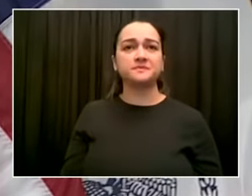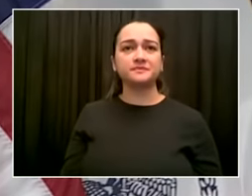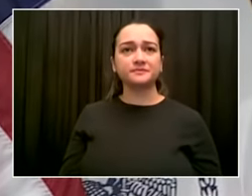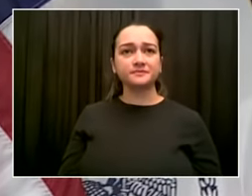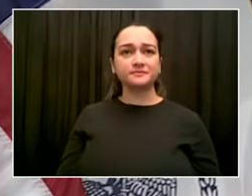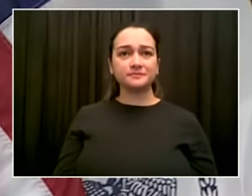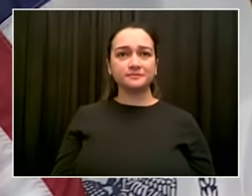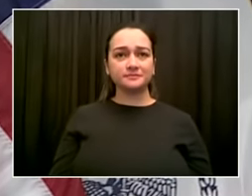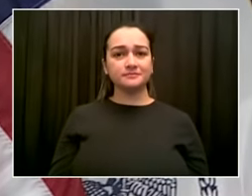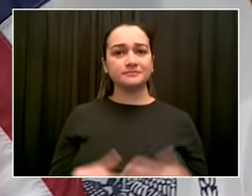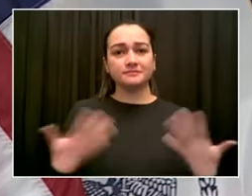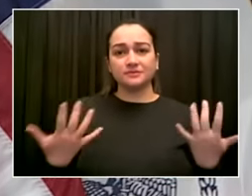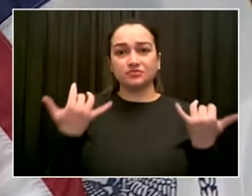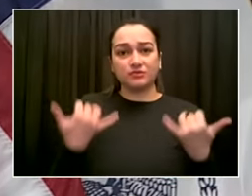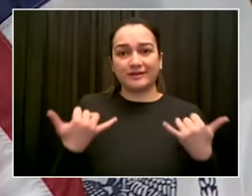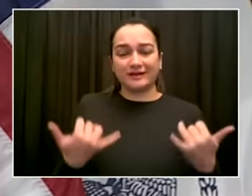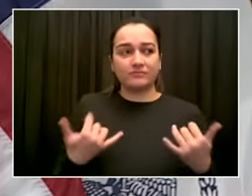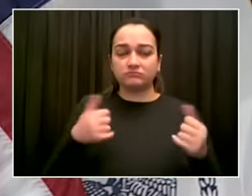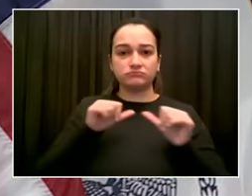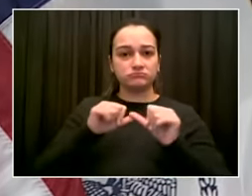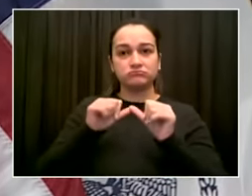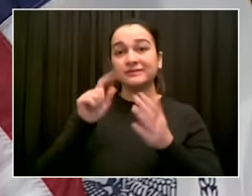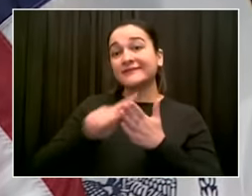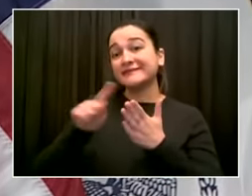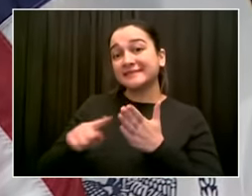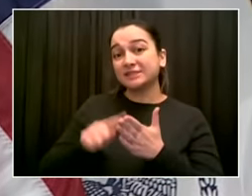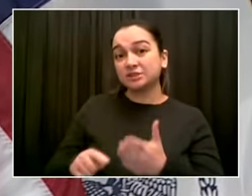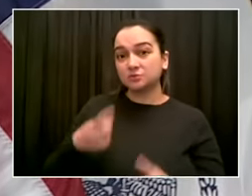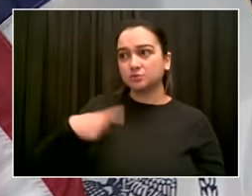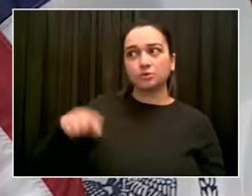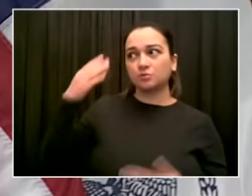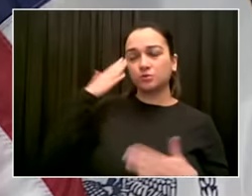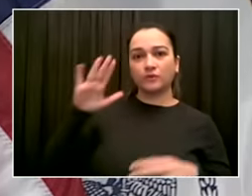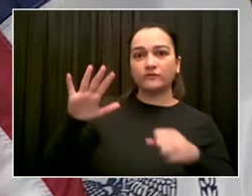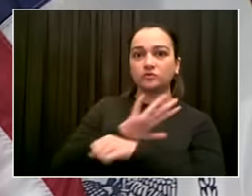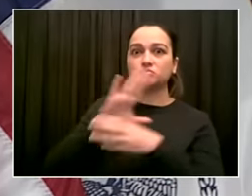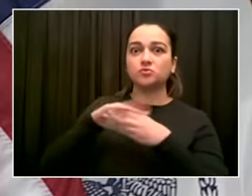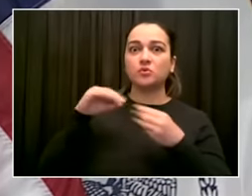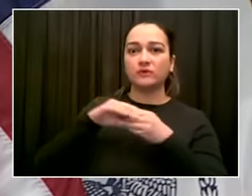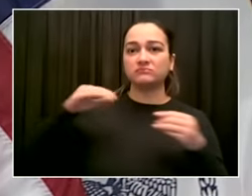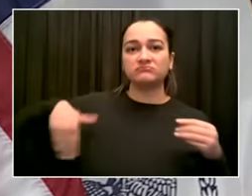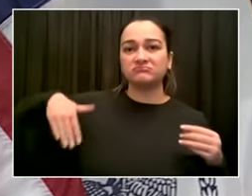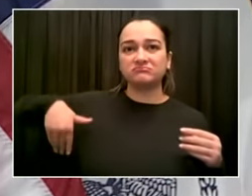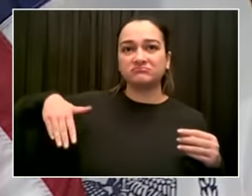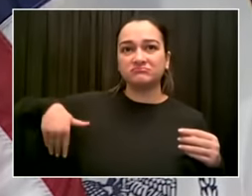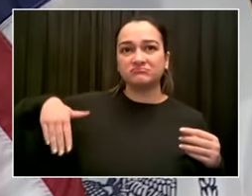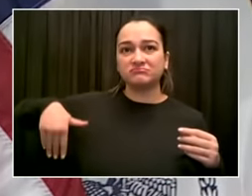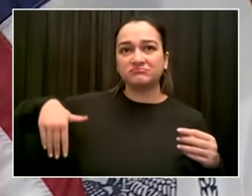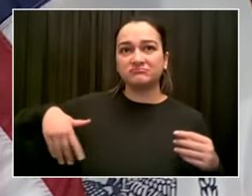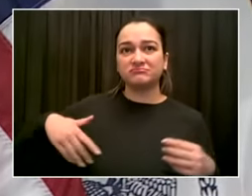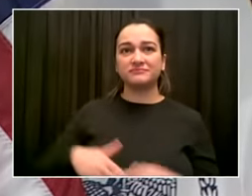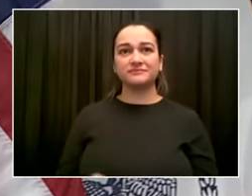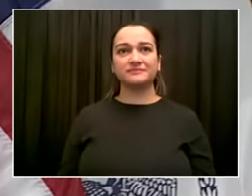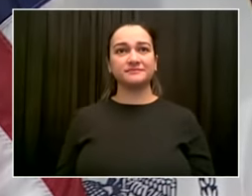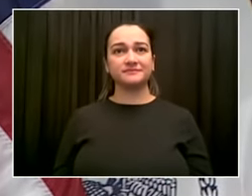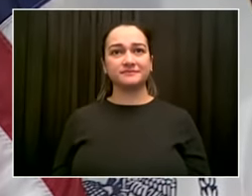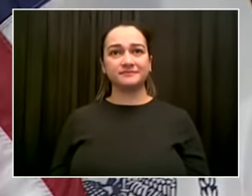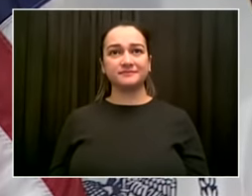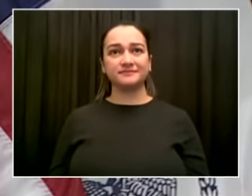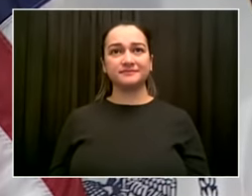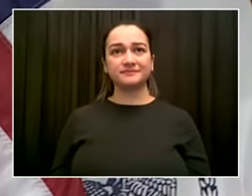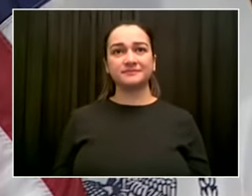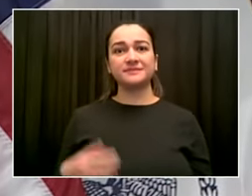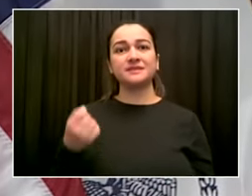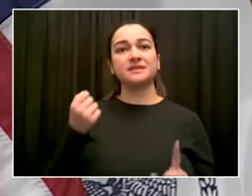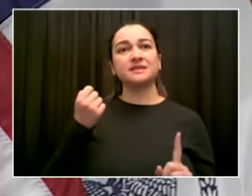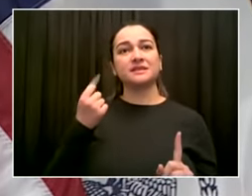especially when we see the dysfunction in Albany, it's the time to restore local control fully. Go ahead. Next is David from